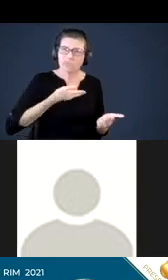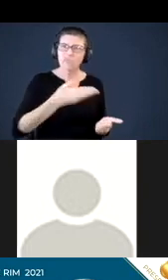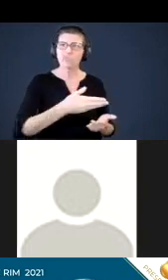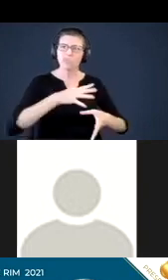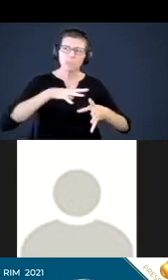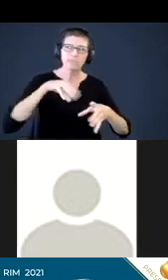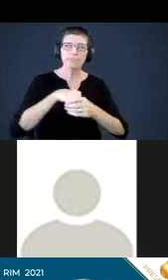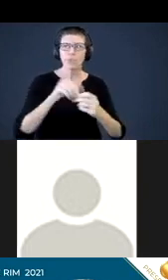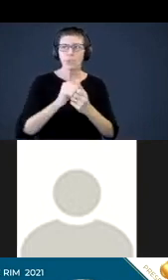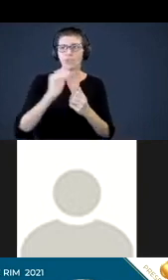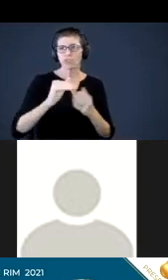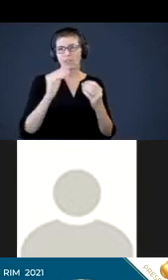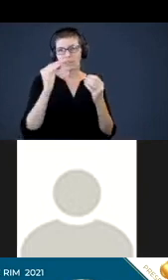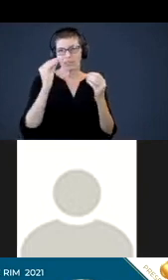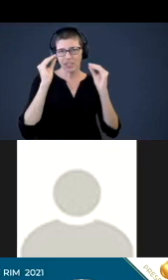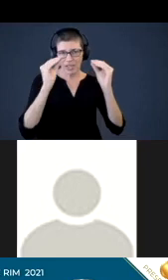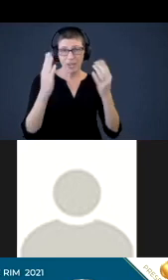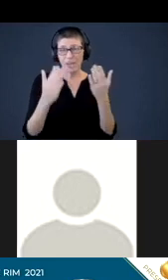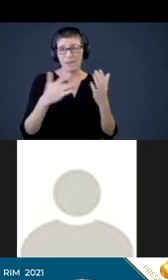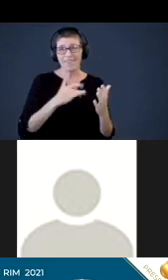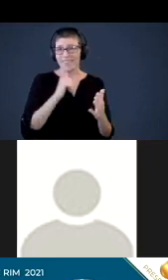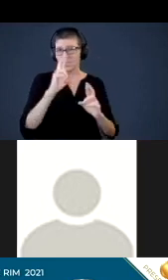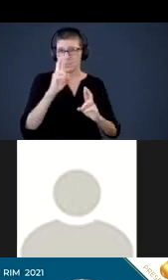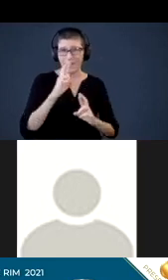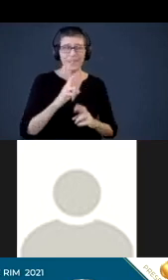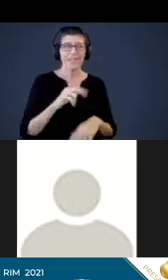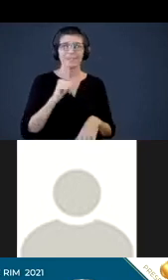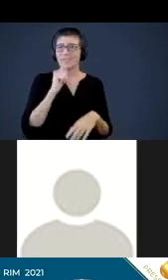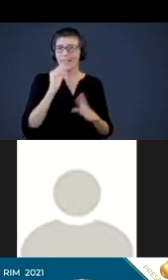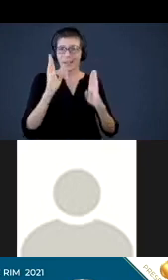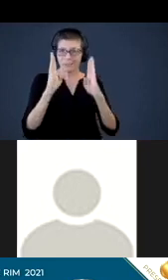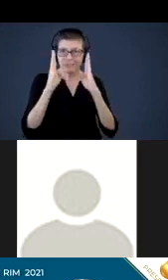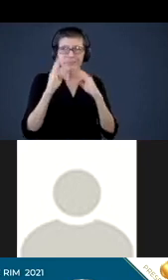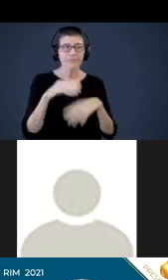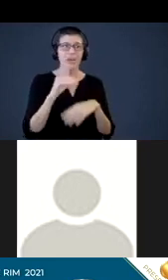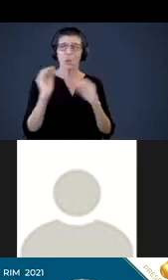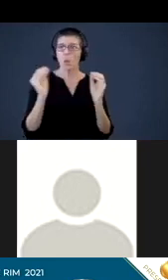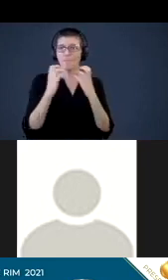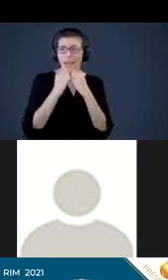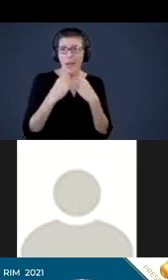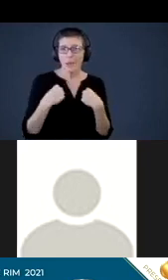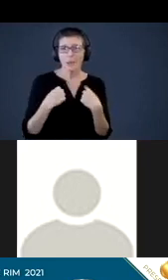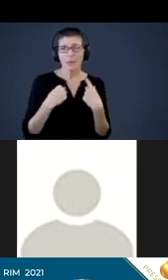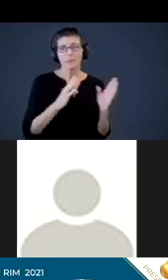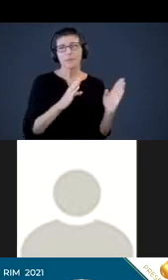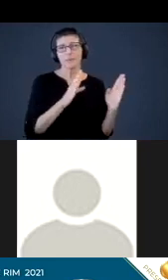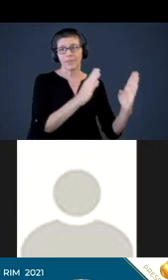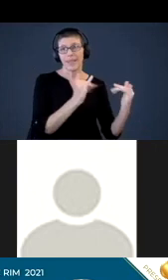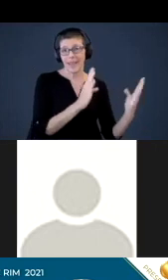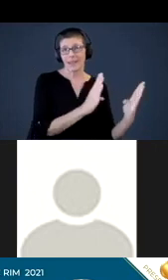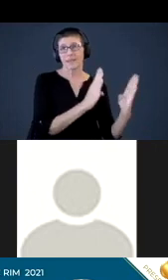and may feel disrespected, unheard and unvalued. As we move to the right of the framework,